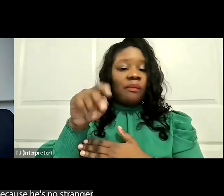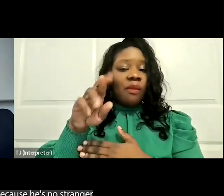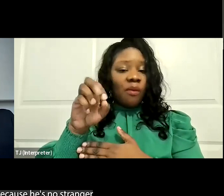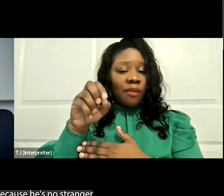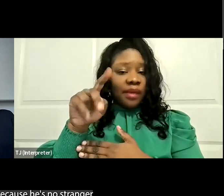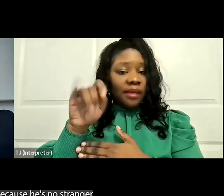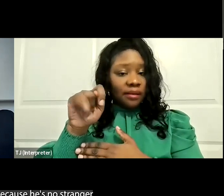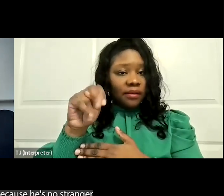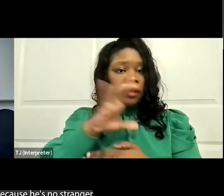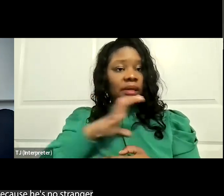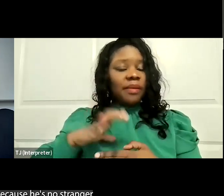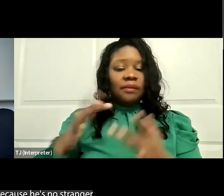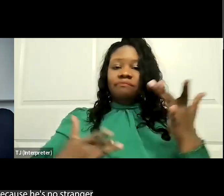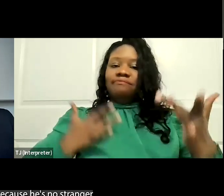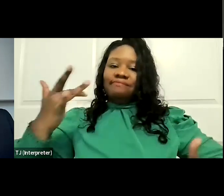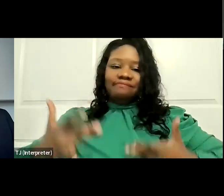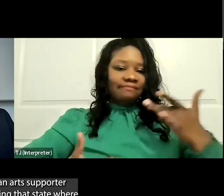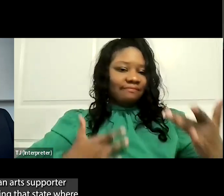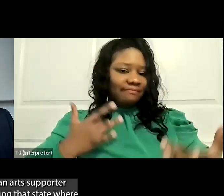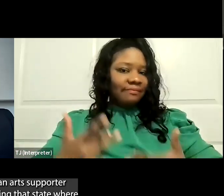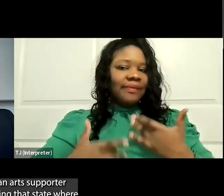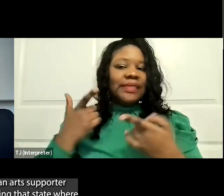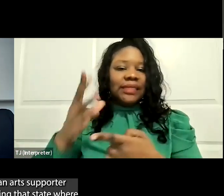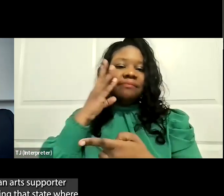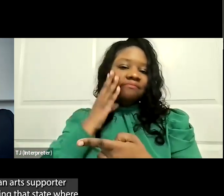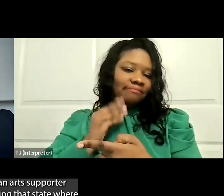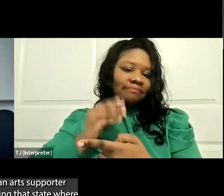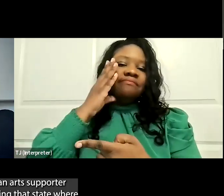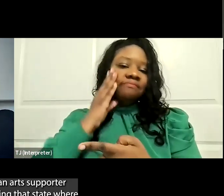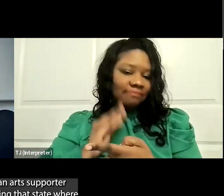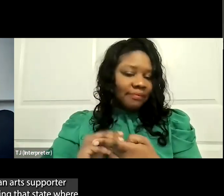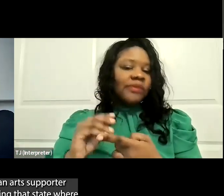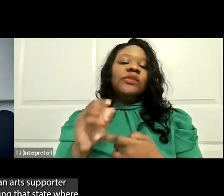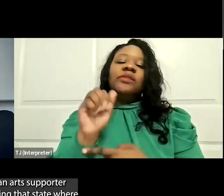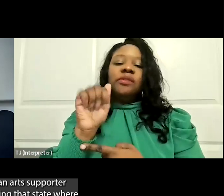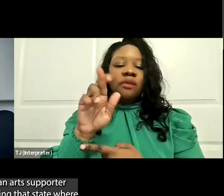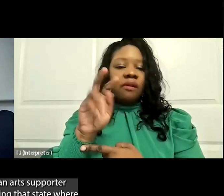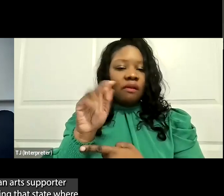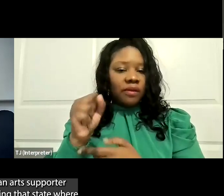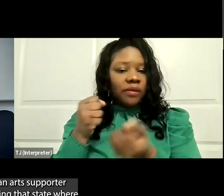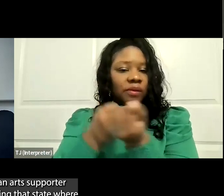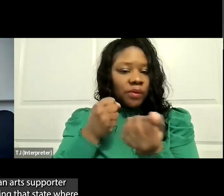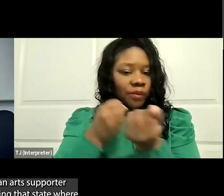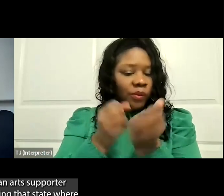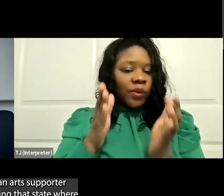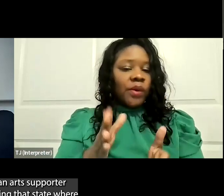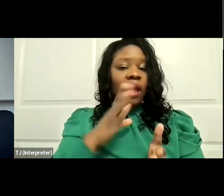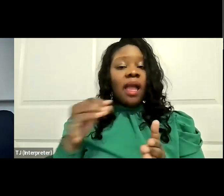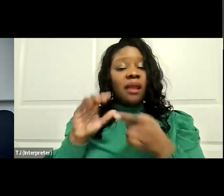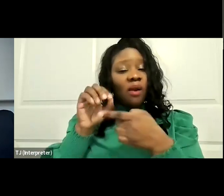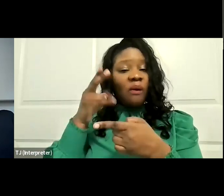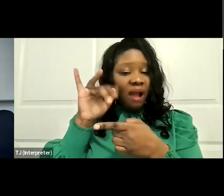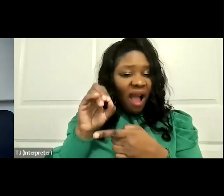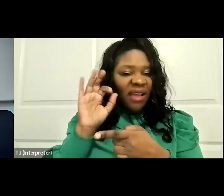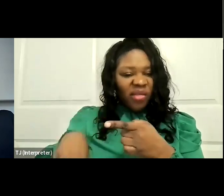because he's no stranger to being an arts supporter, and Ohio being that state where